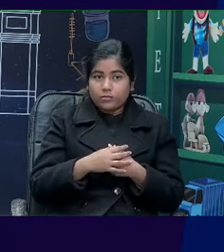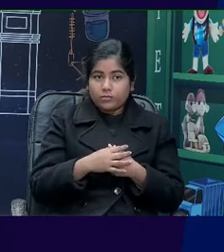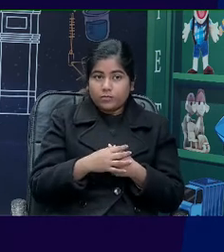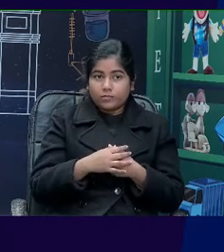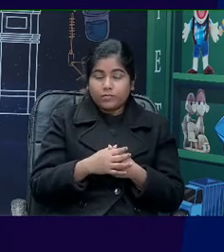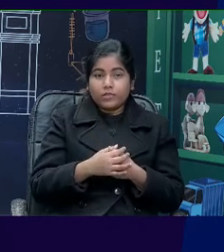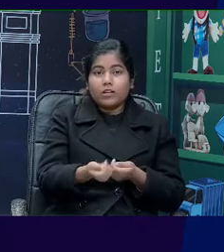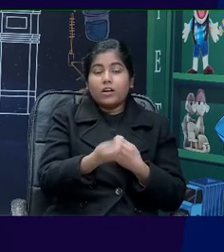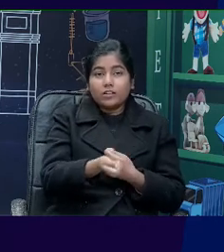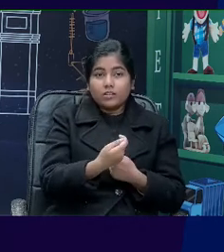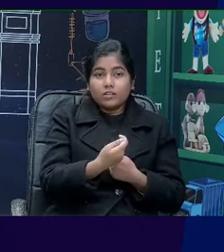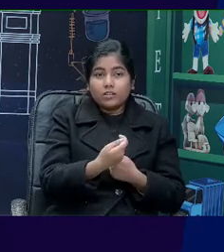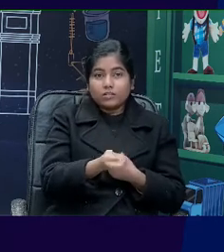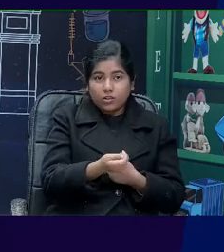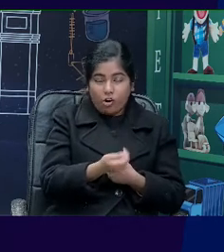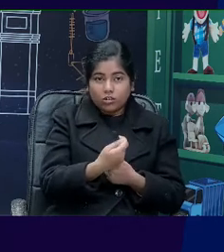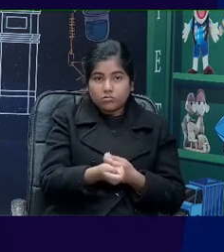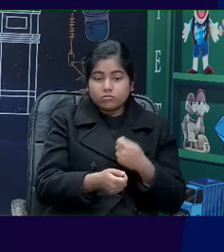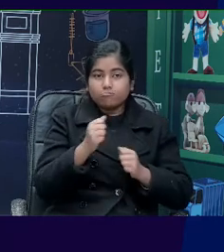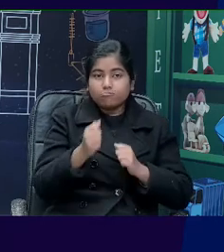And then there is horses galloping.